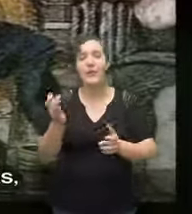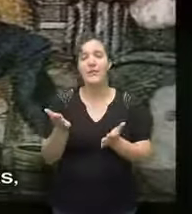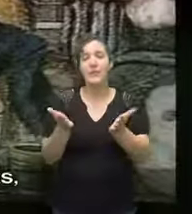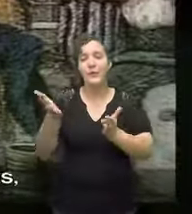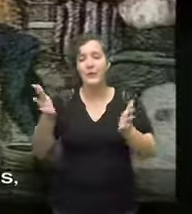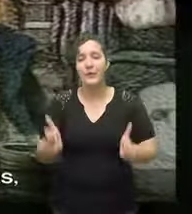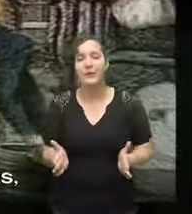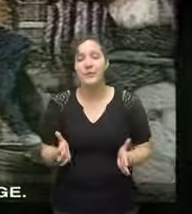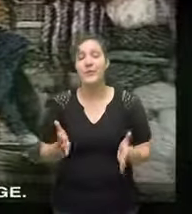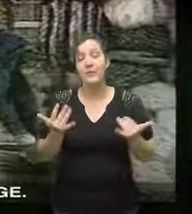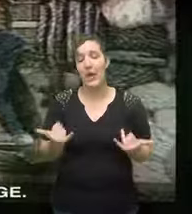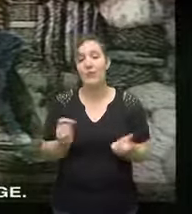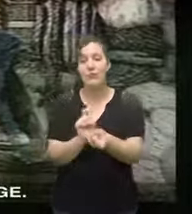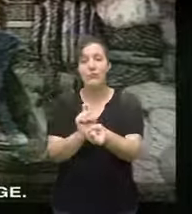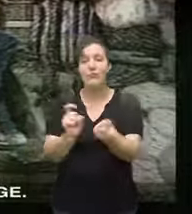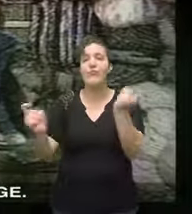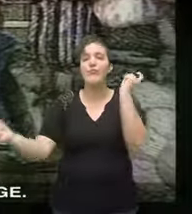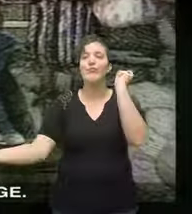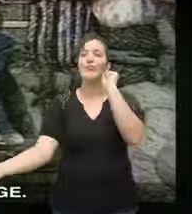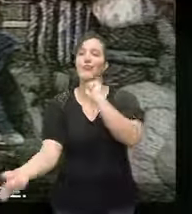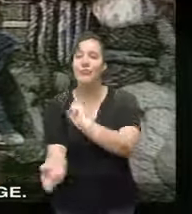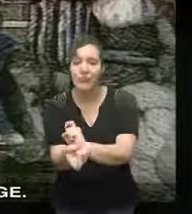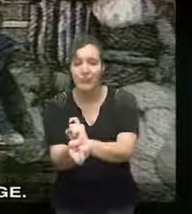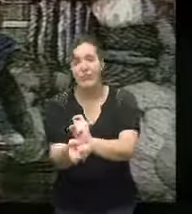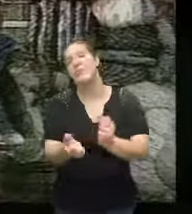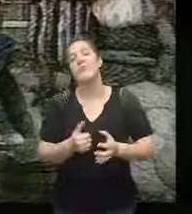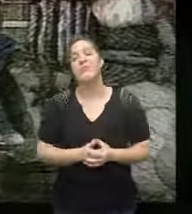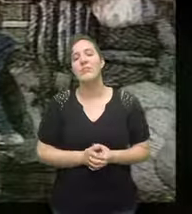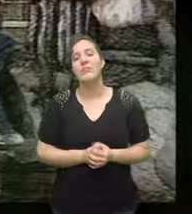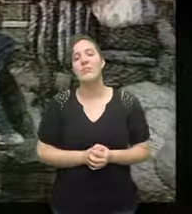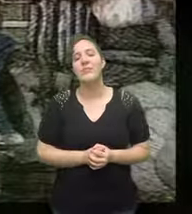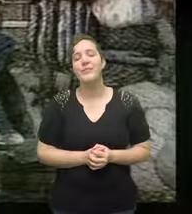lives bonded servants so you have a real change